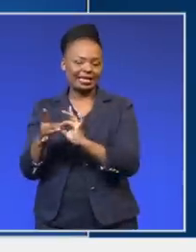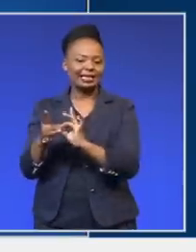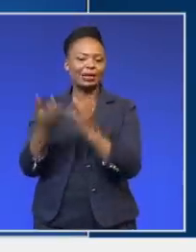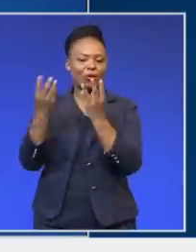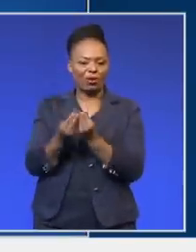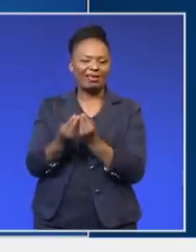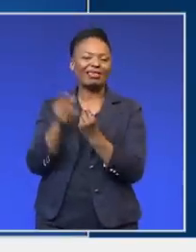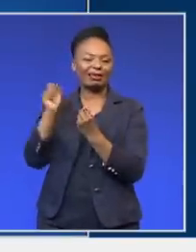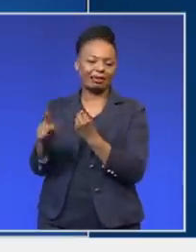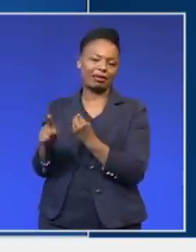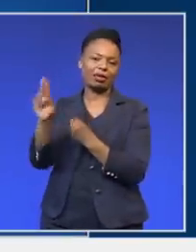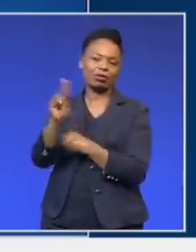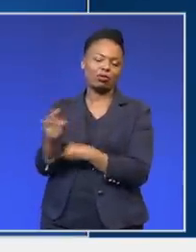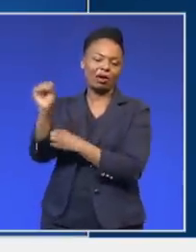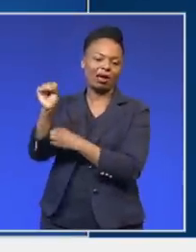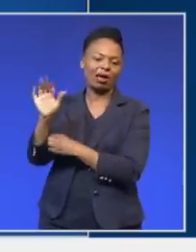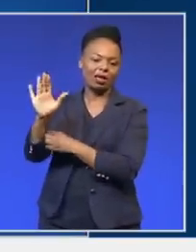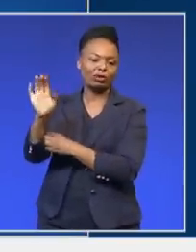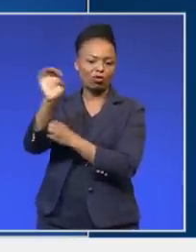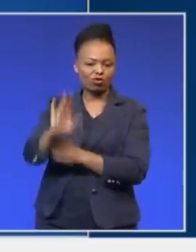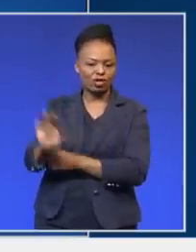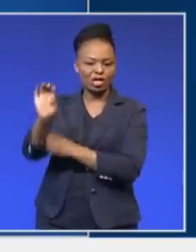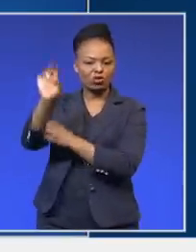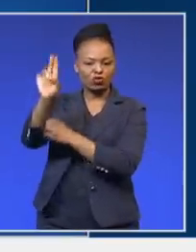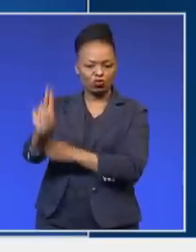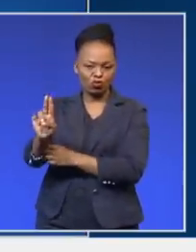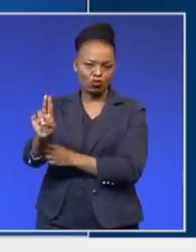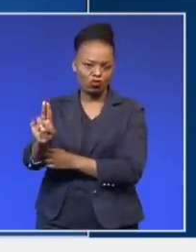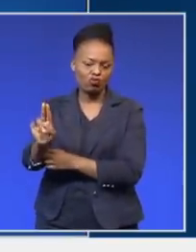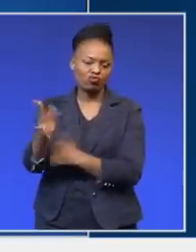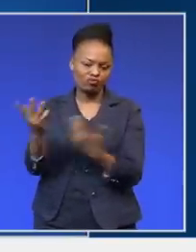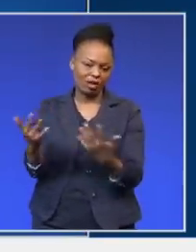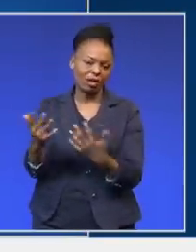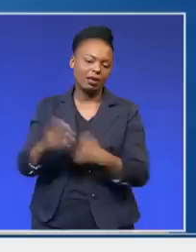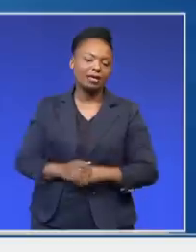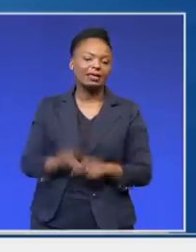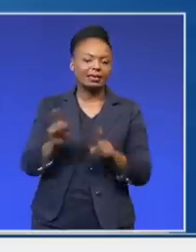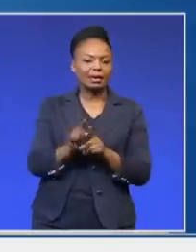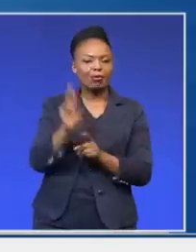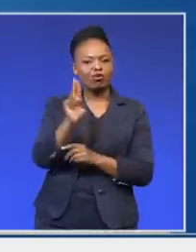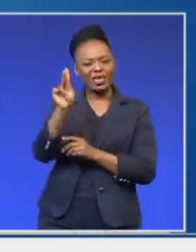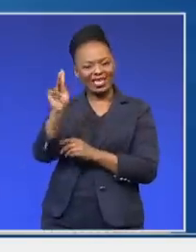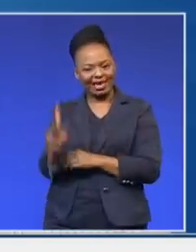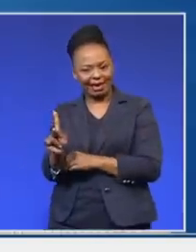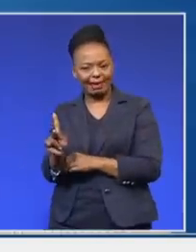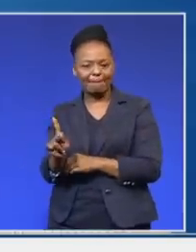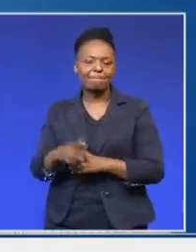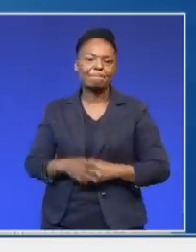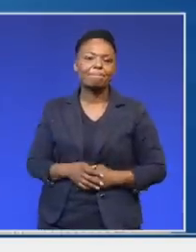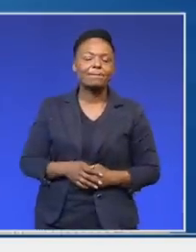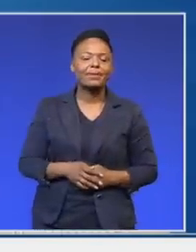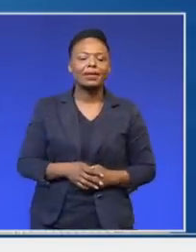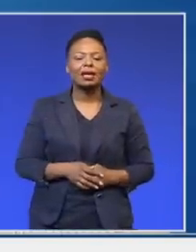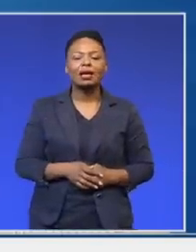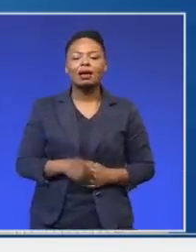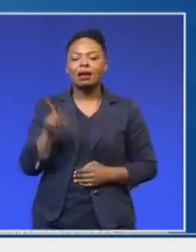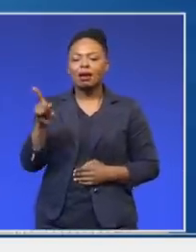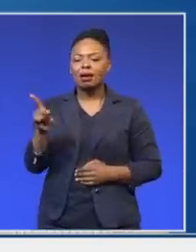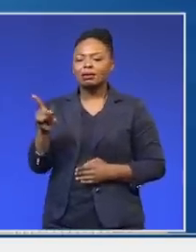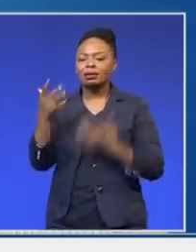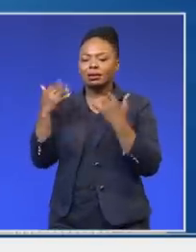otherwise with the European Union, the United States and the UK. Sure, Koubis, I'm not trying to trivialize the